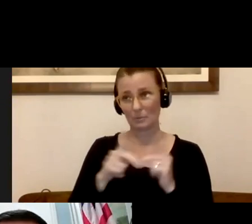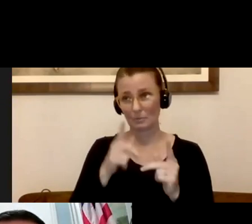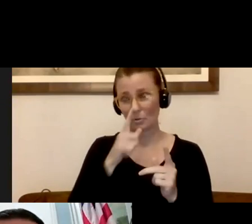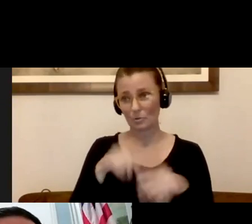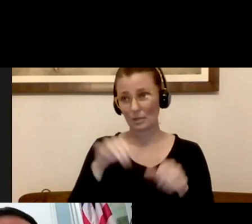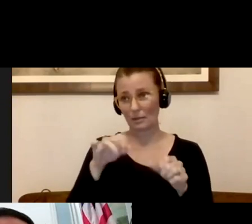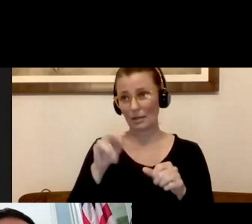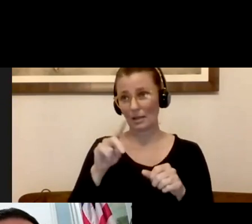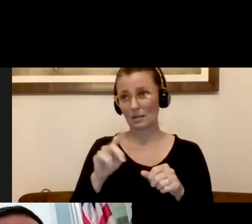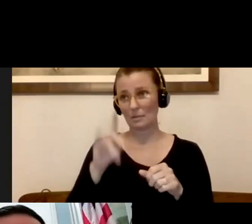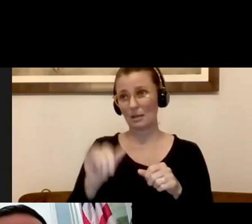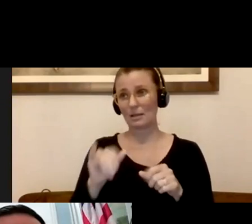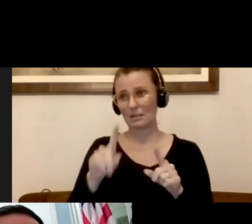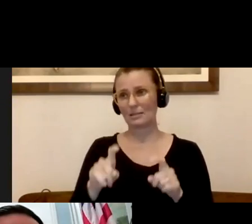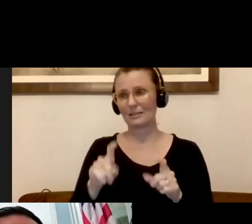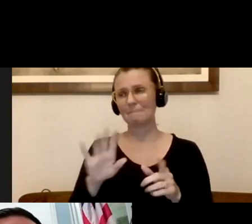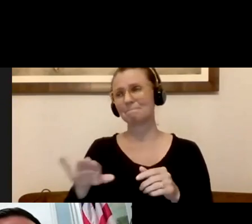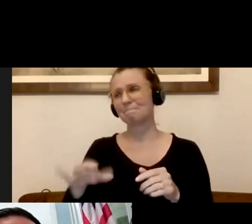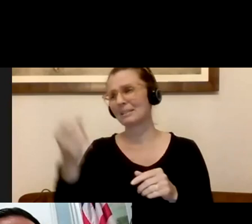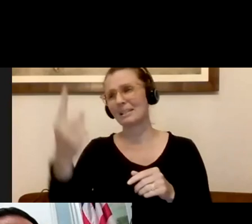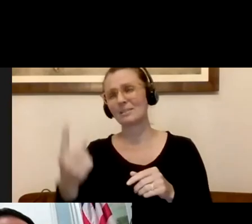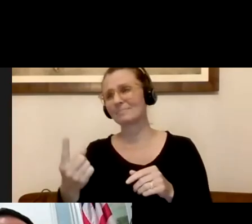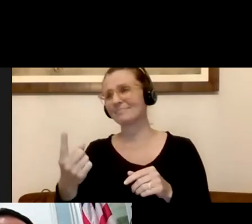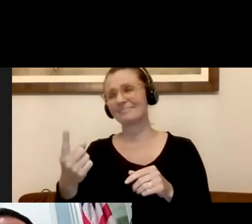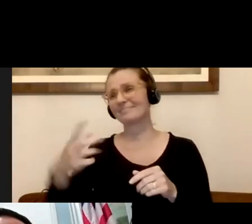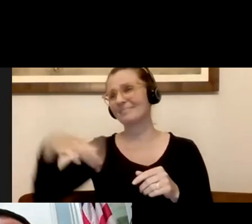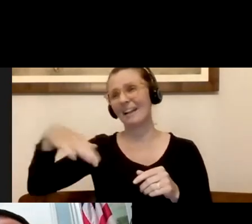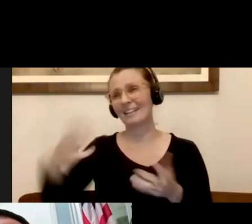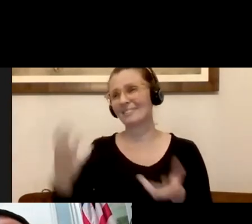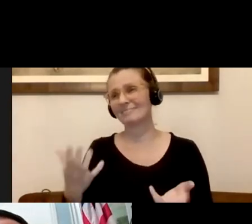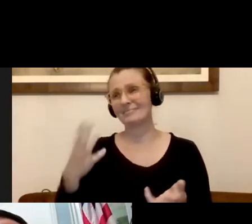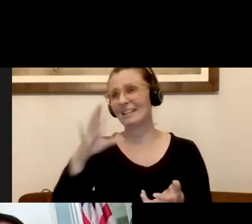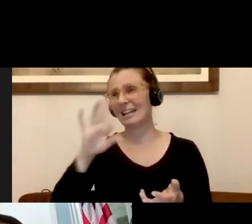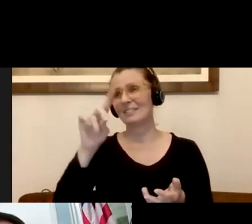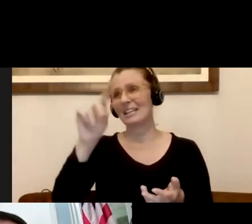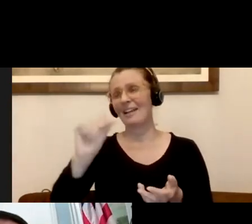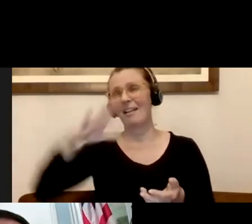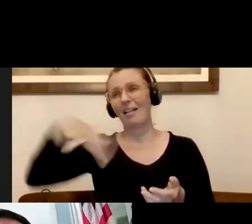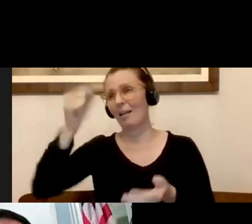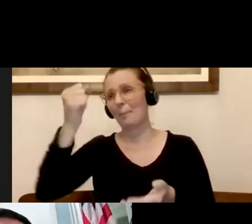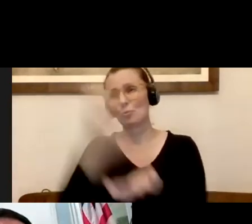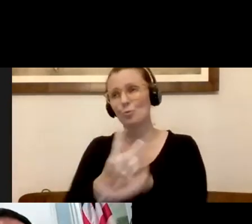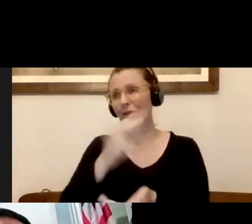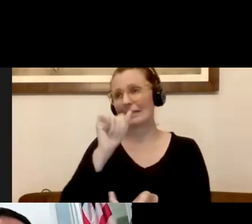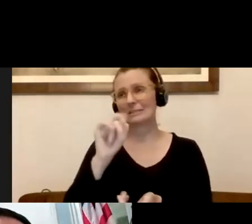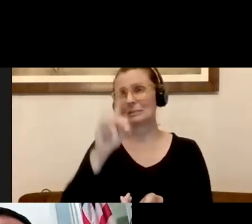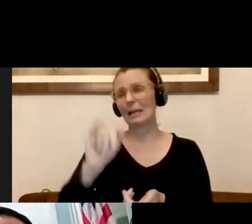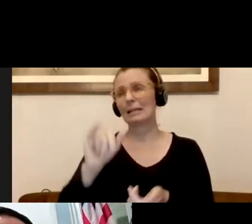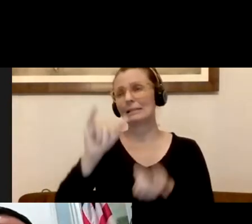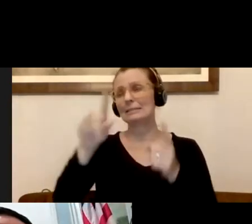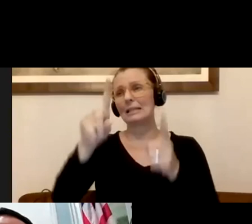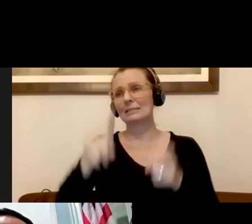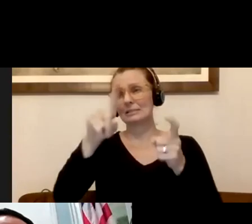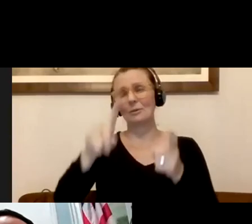And thank you for the question. We're not there yet on this. And I think any such measures should be done really on a larger level, either regionally across the